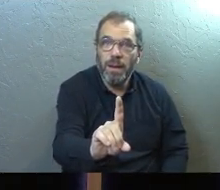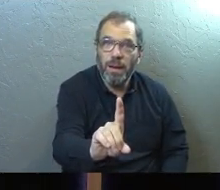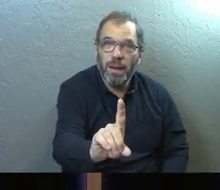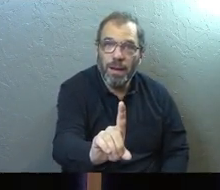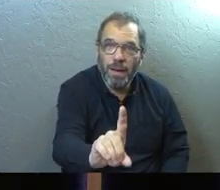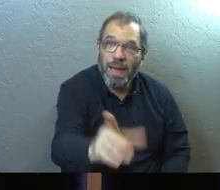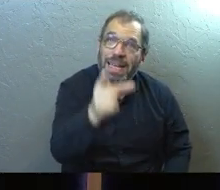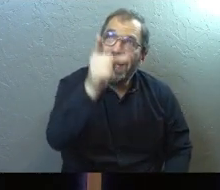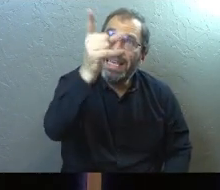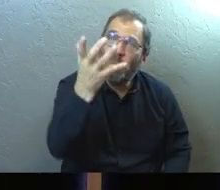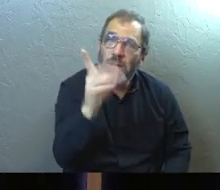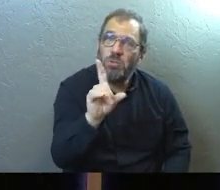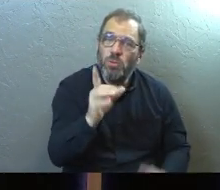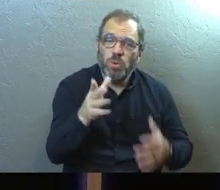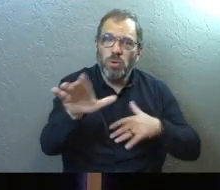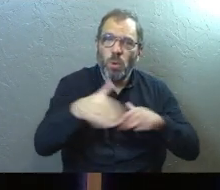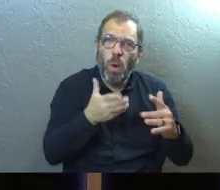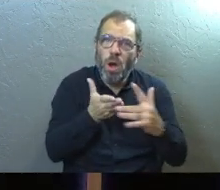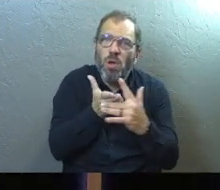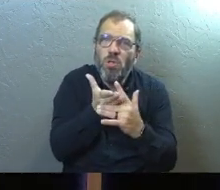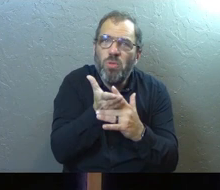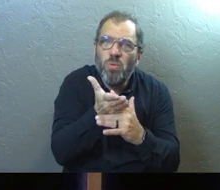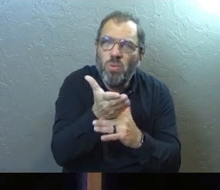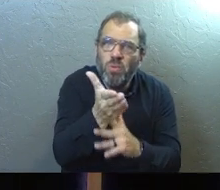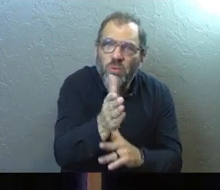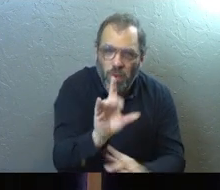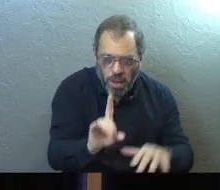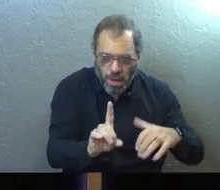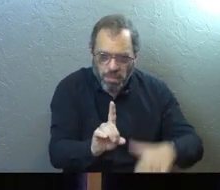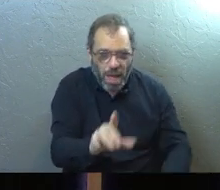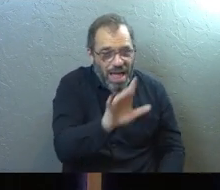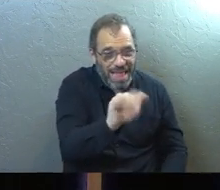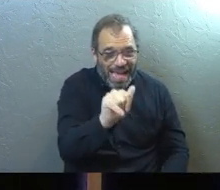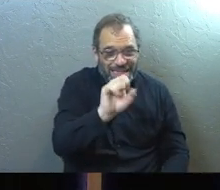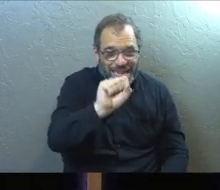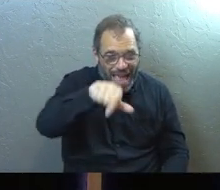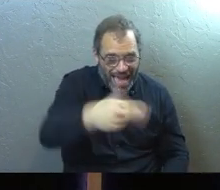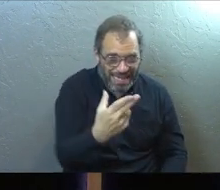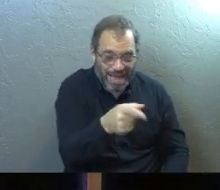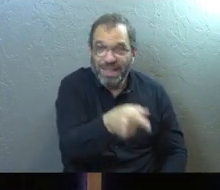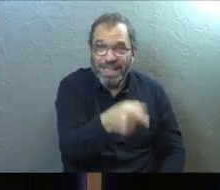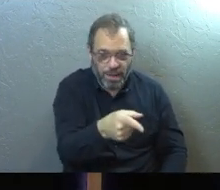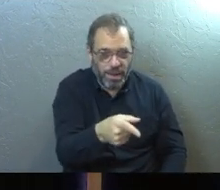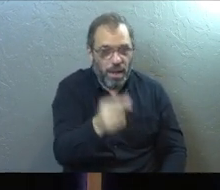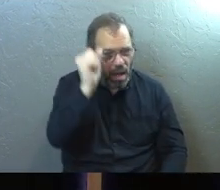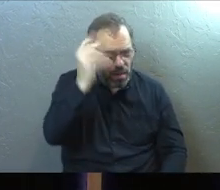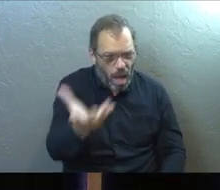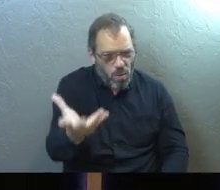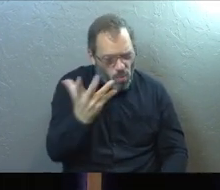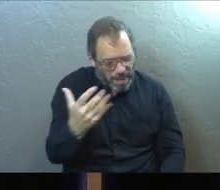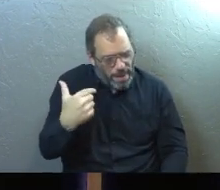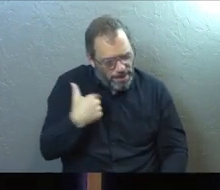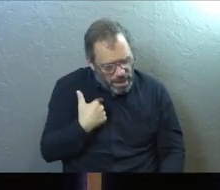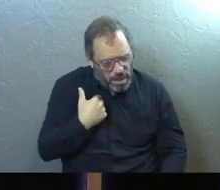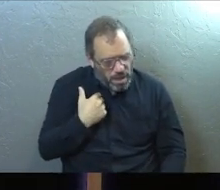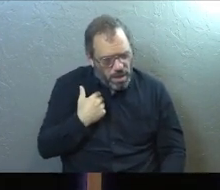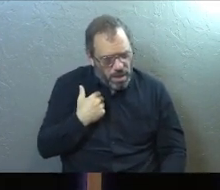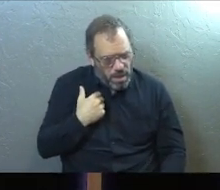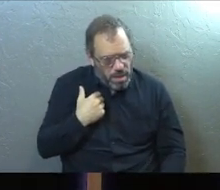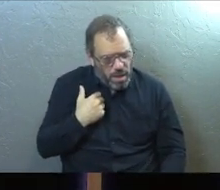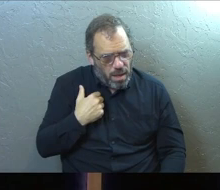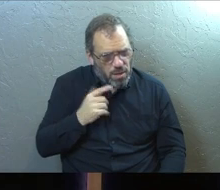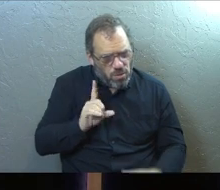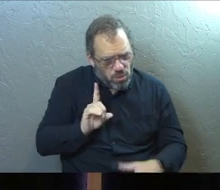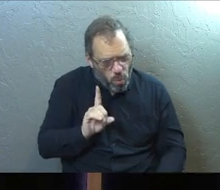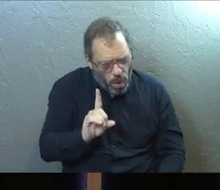God wants you to walk through. That's, that's Asaph's final point here is God wants you to walk through.